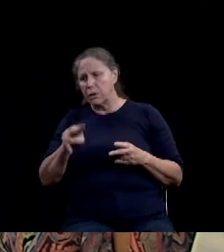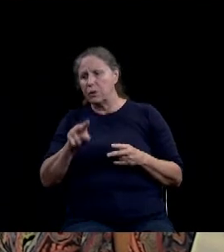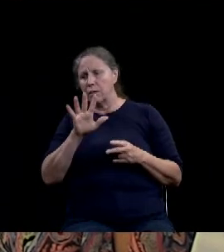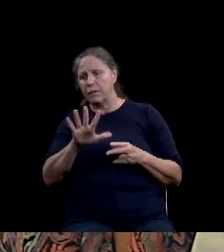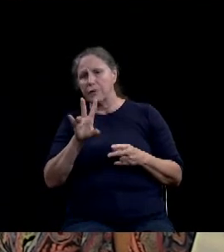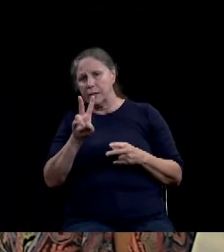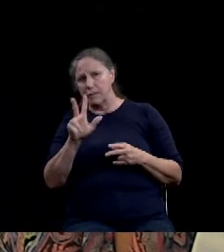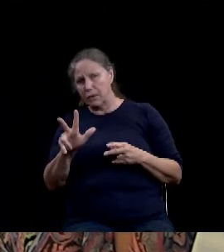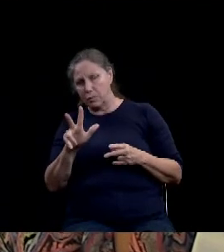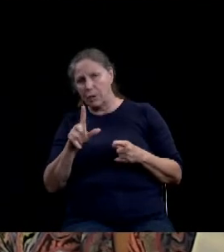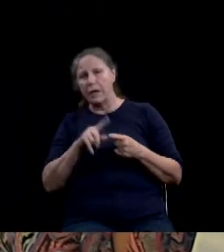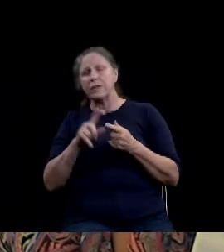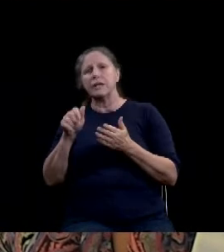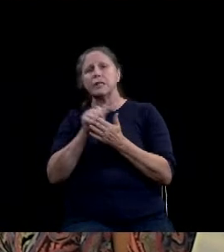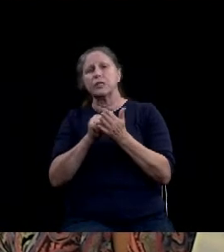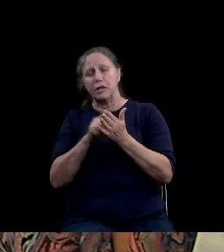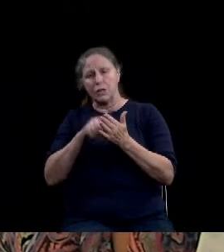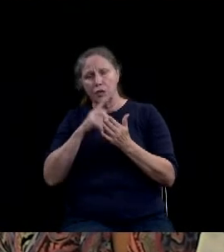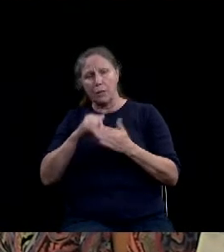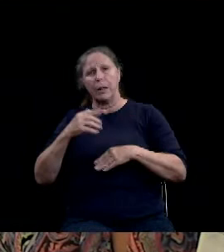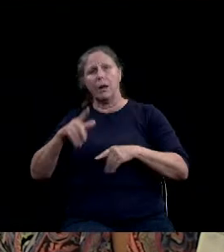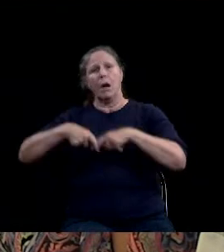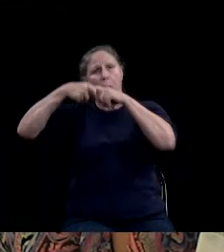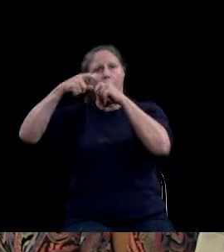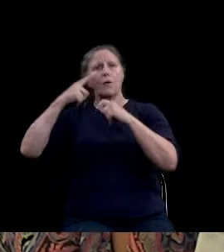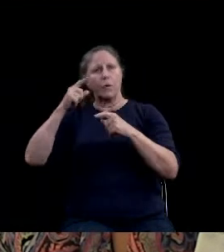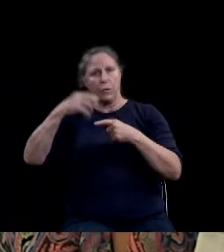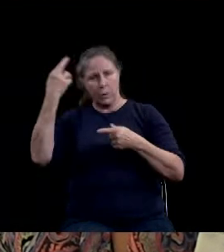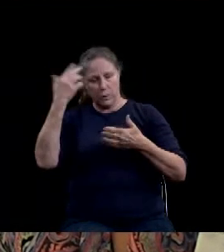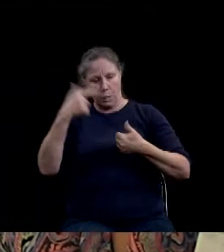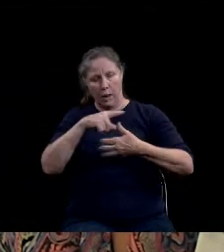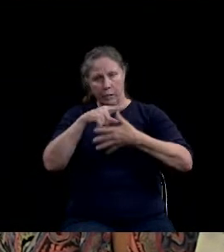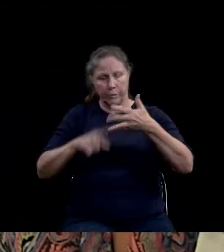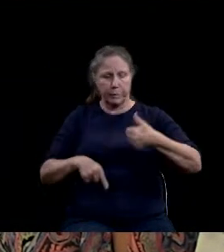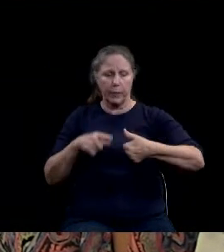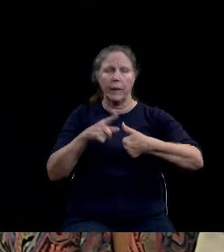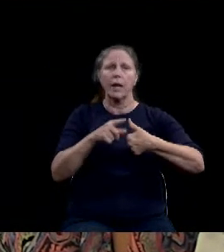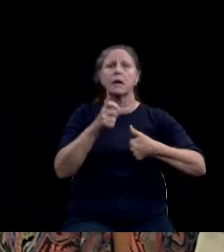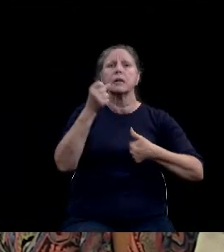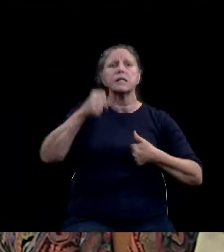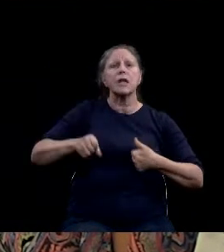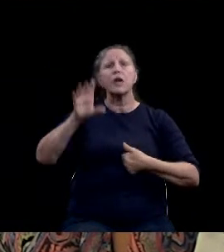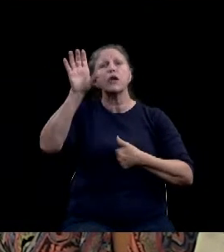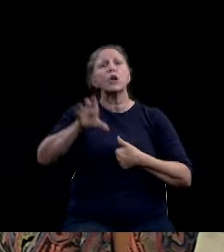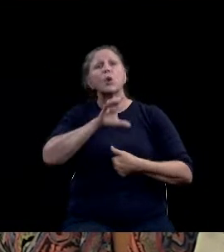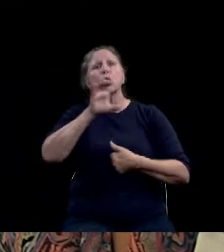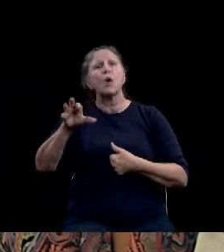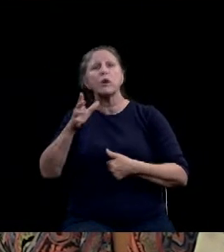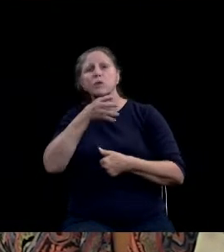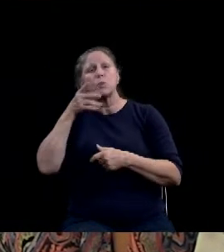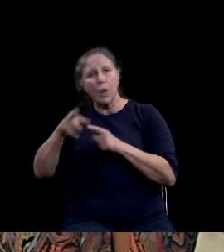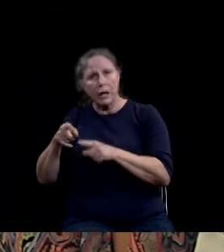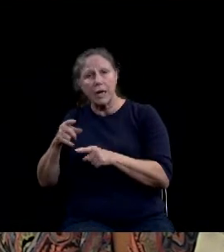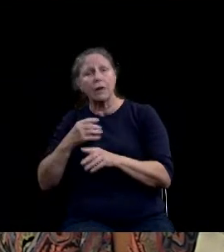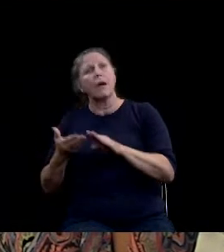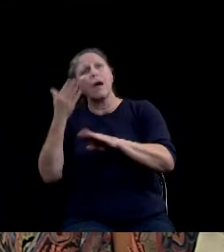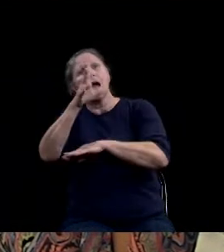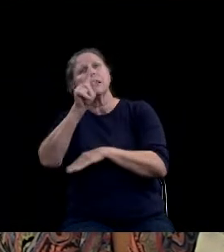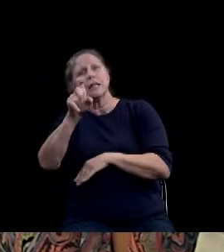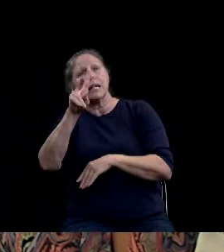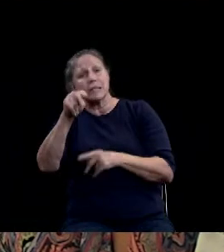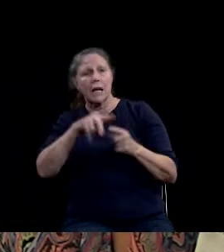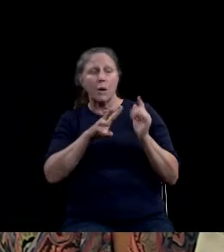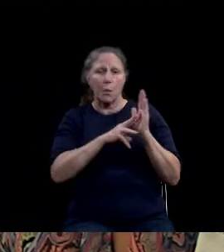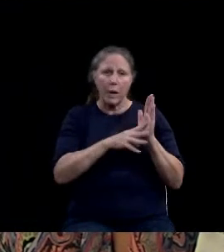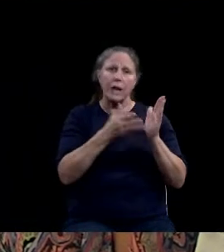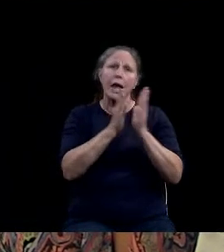for the following reasons. Southern Cross Ranch owners have submitted comments to TxDOT and the city of Waco and request information under the Public Information Act